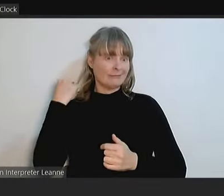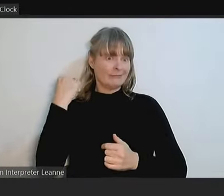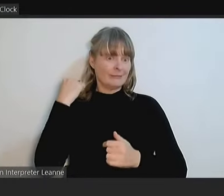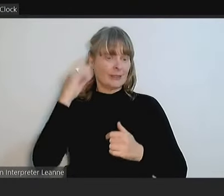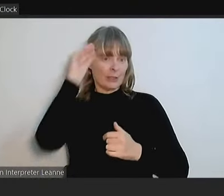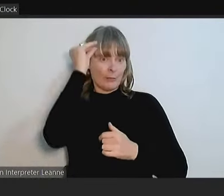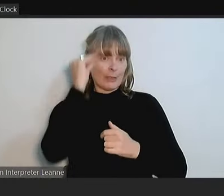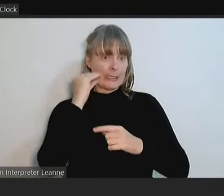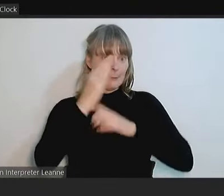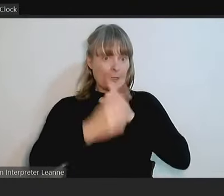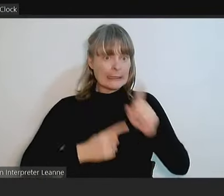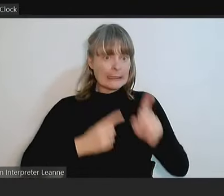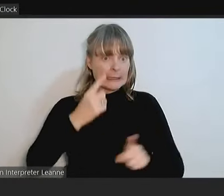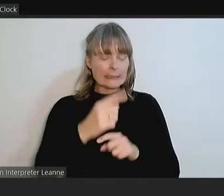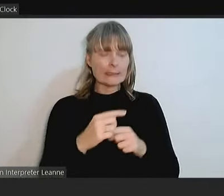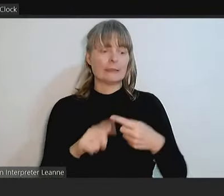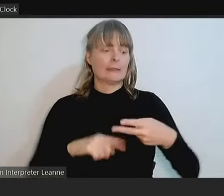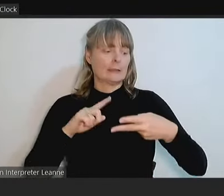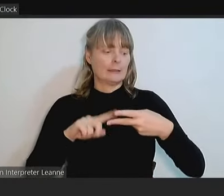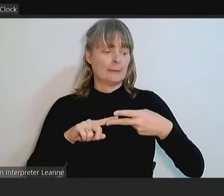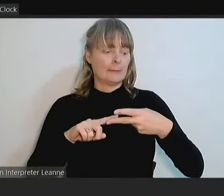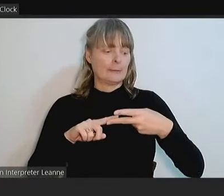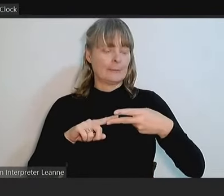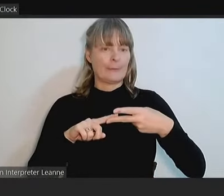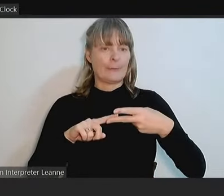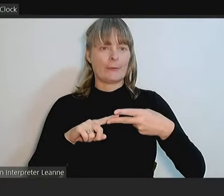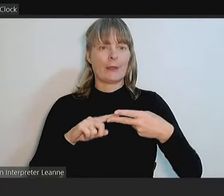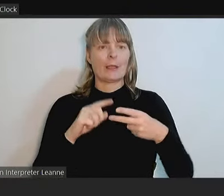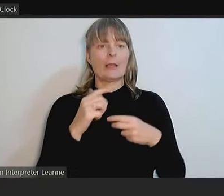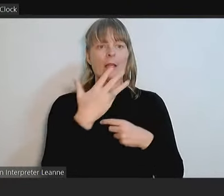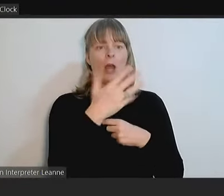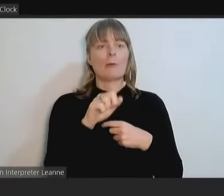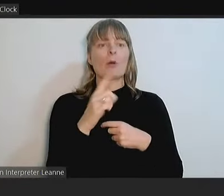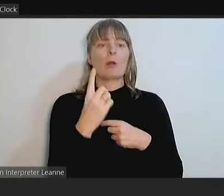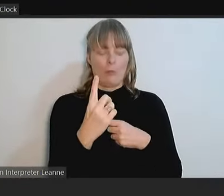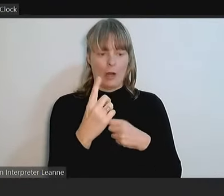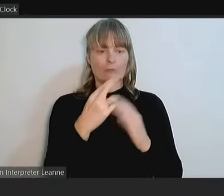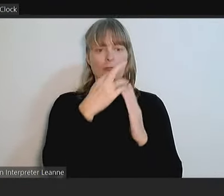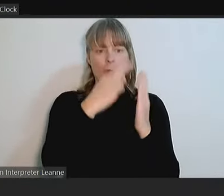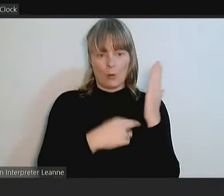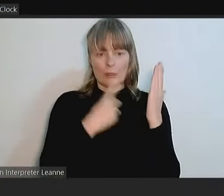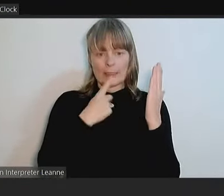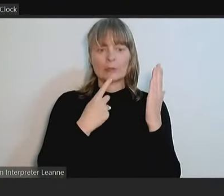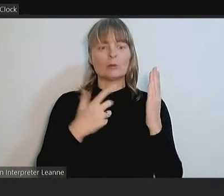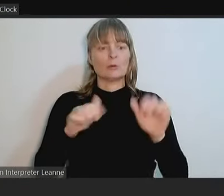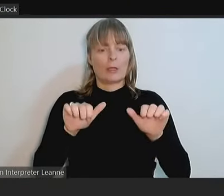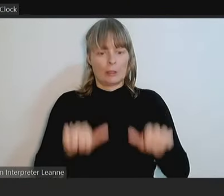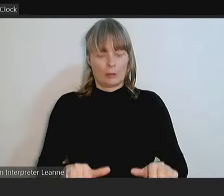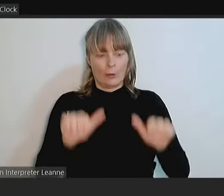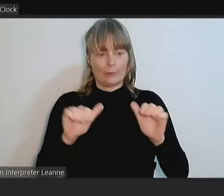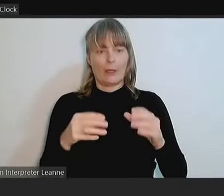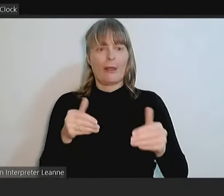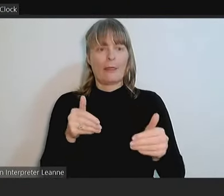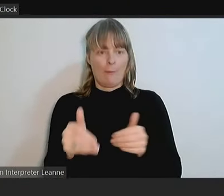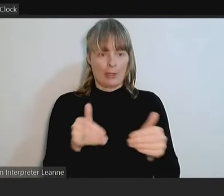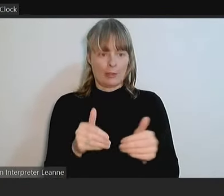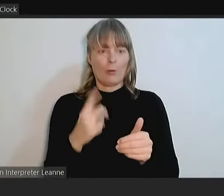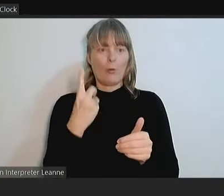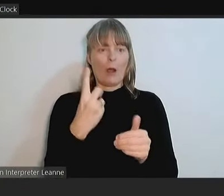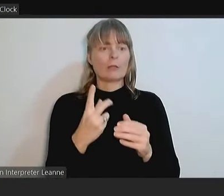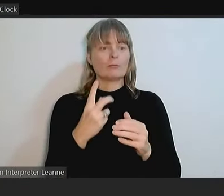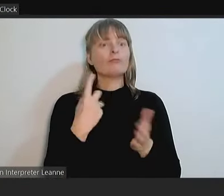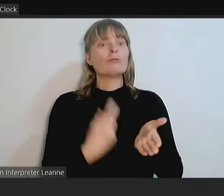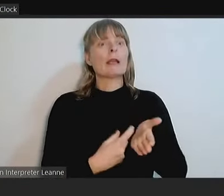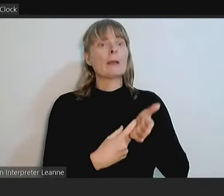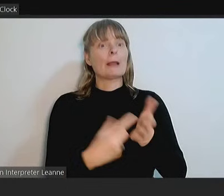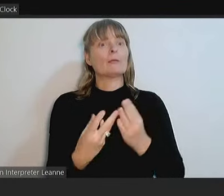The second question, in Report 9.1, the report to adopt the budget, one of the recommended resolutions is